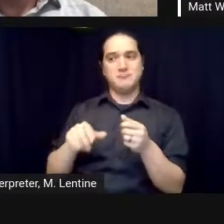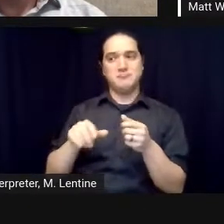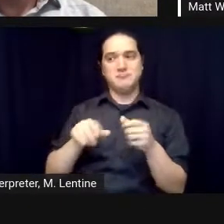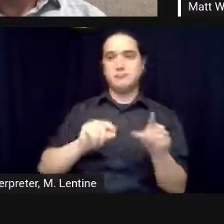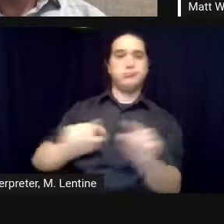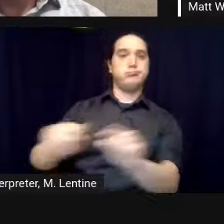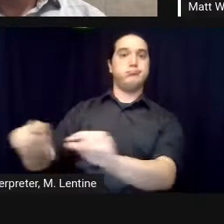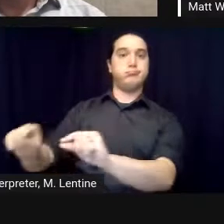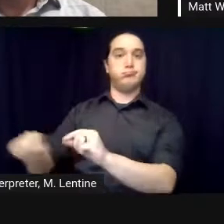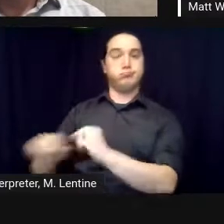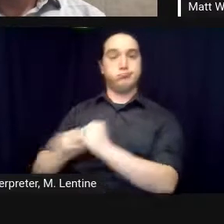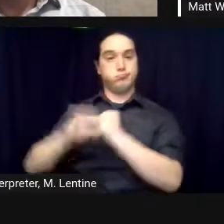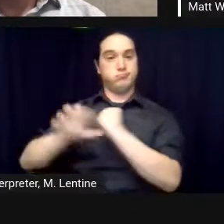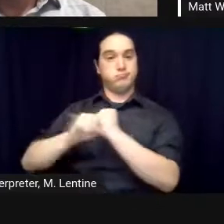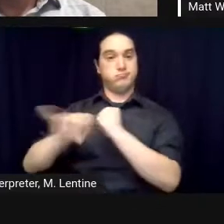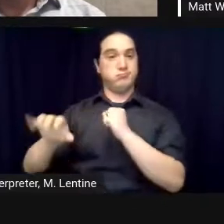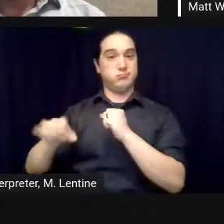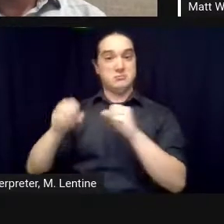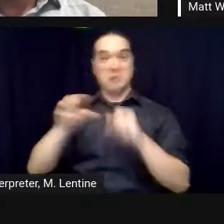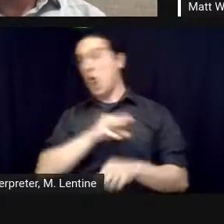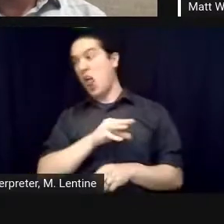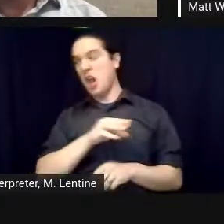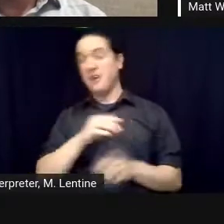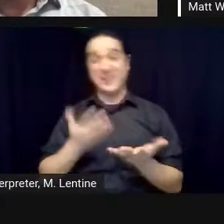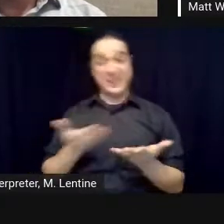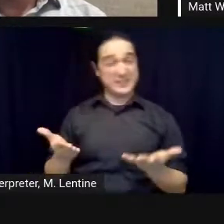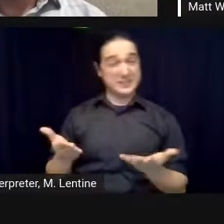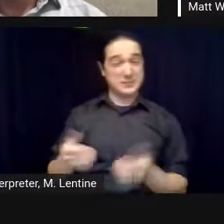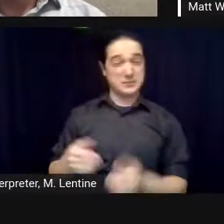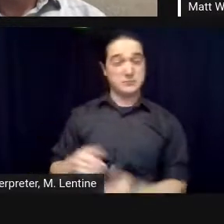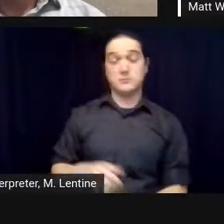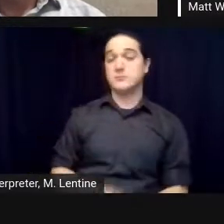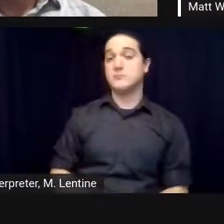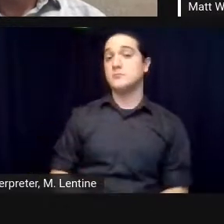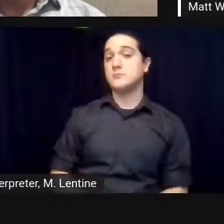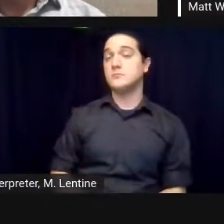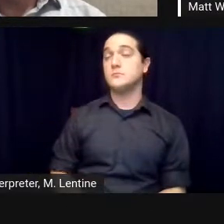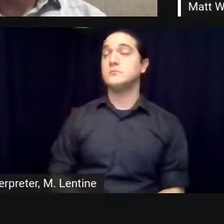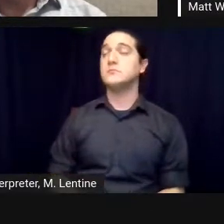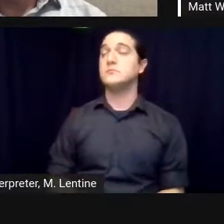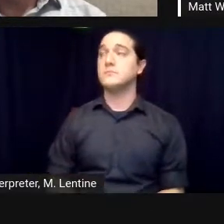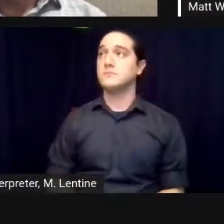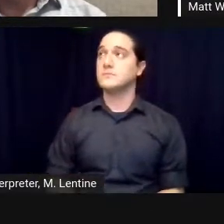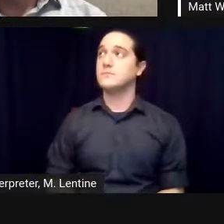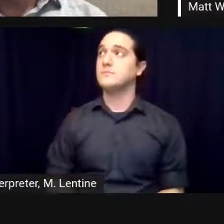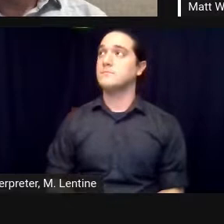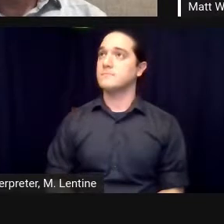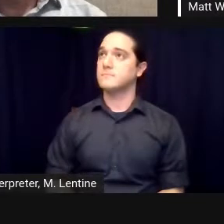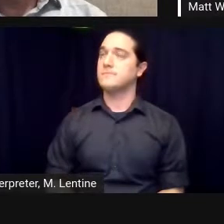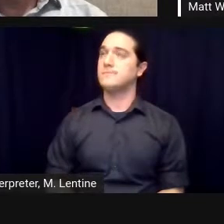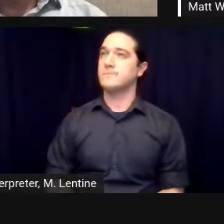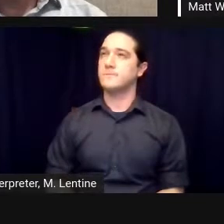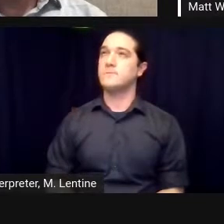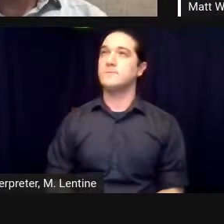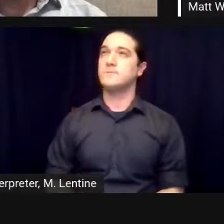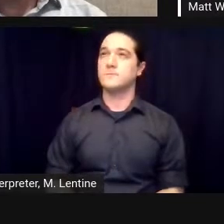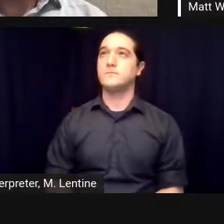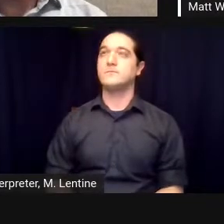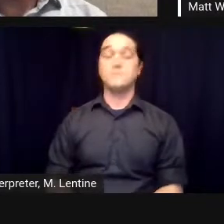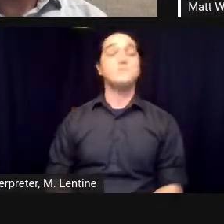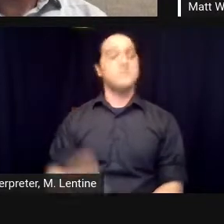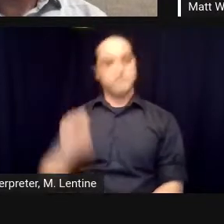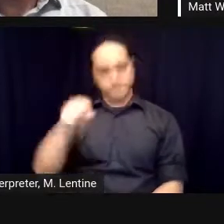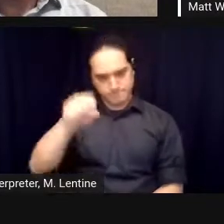have an intelligent conversation about what was going on we at the last minute have had media training and